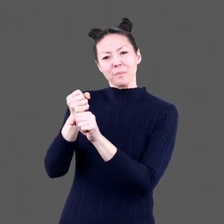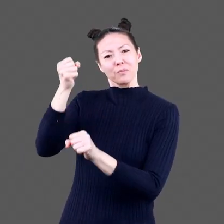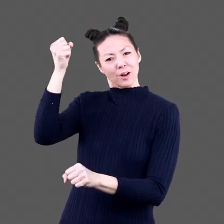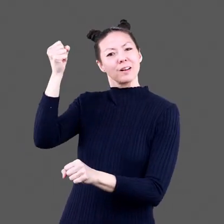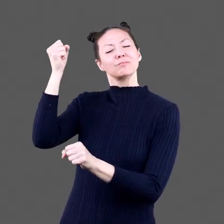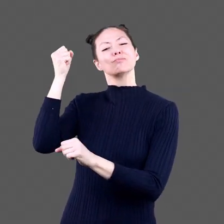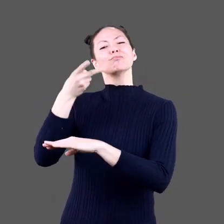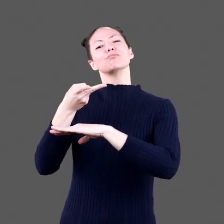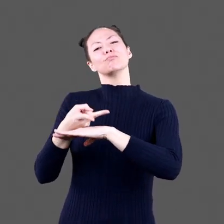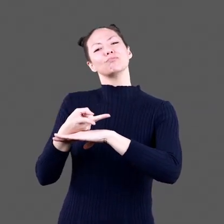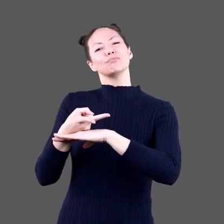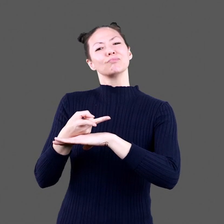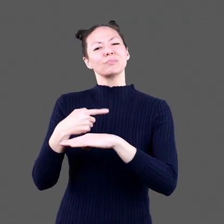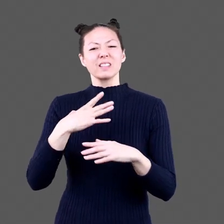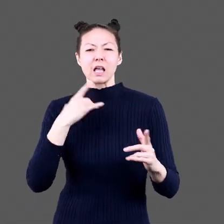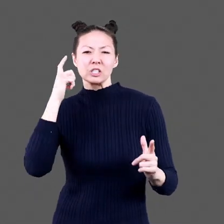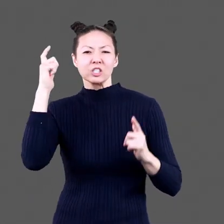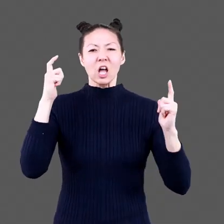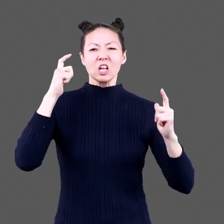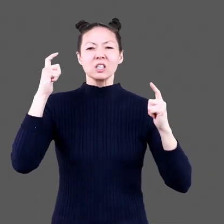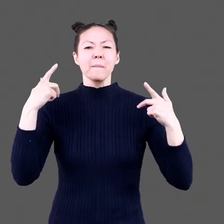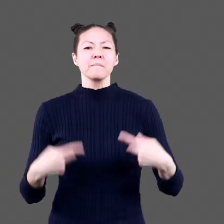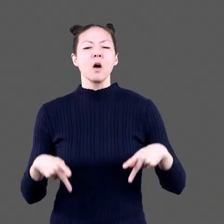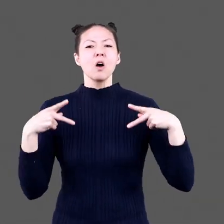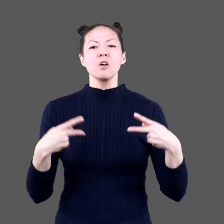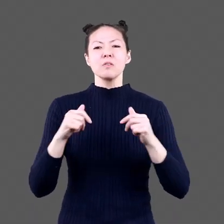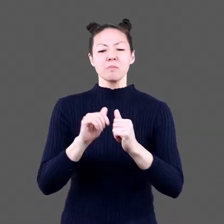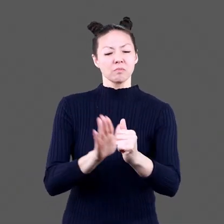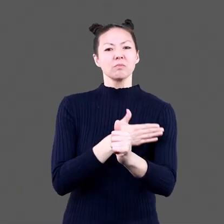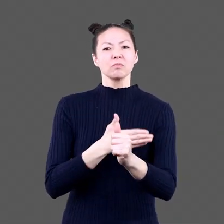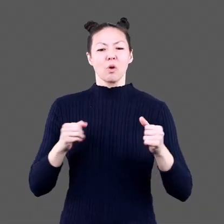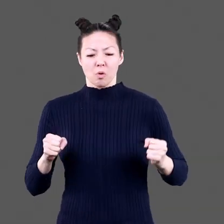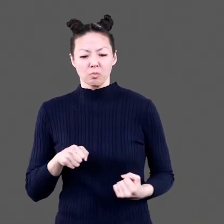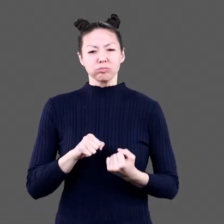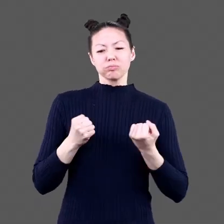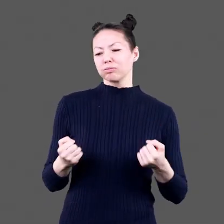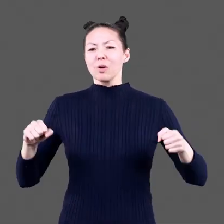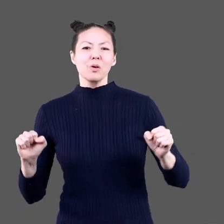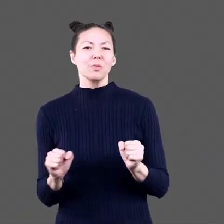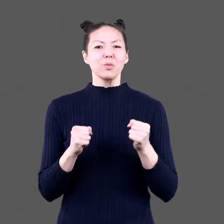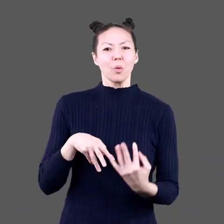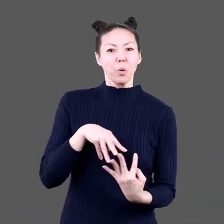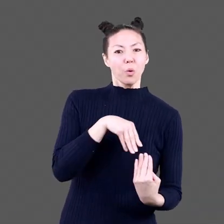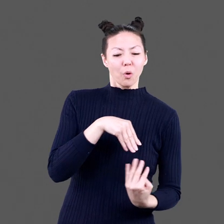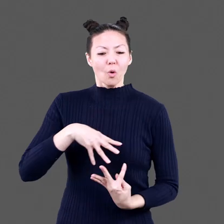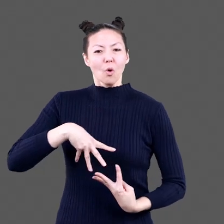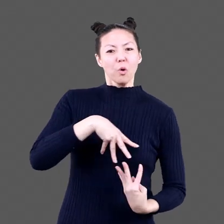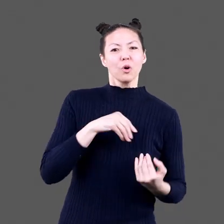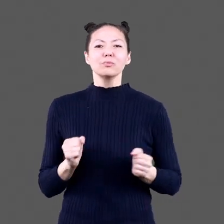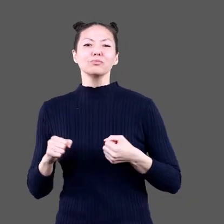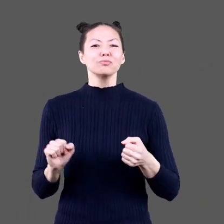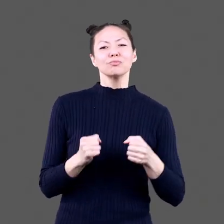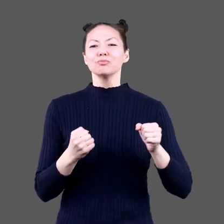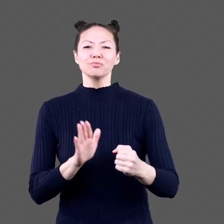umbrella They like big gigantic parties with accordions?